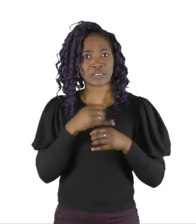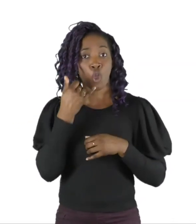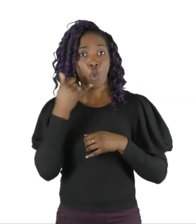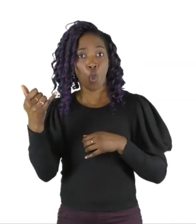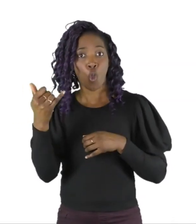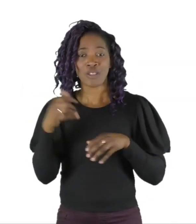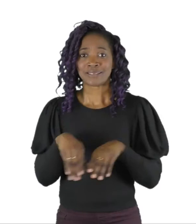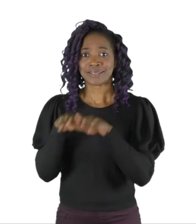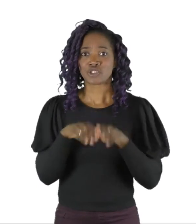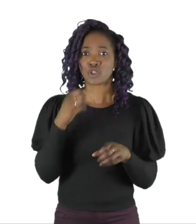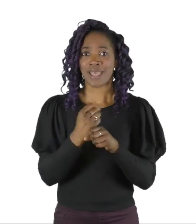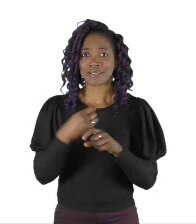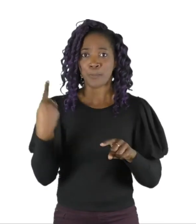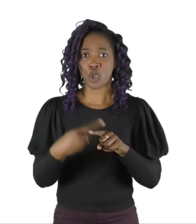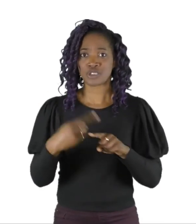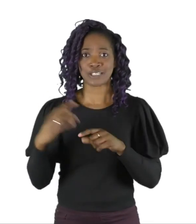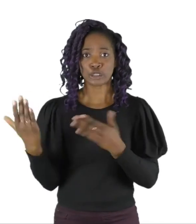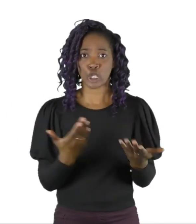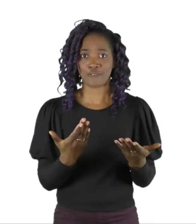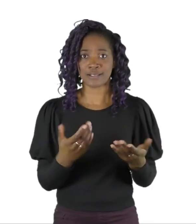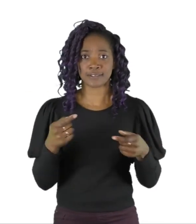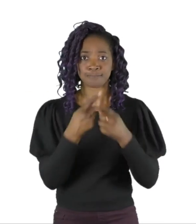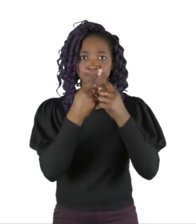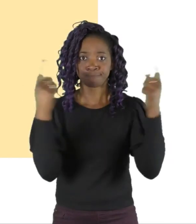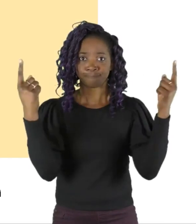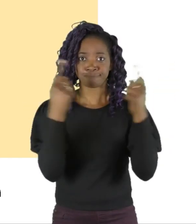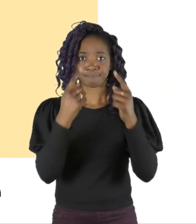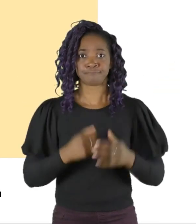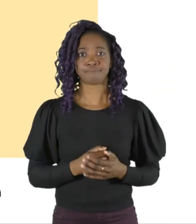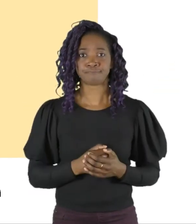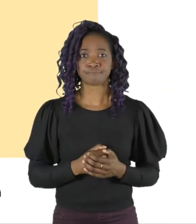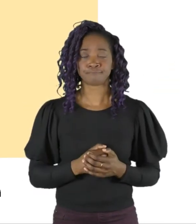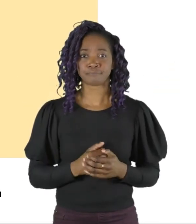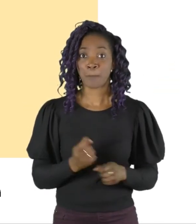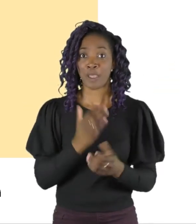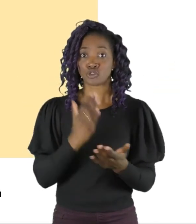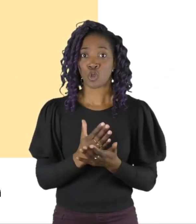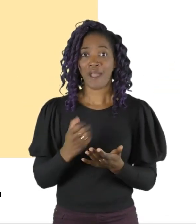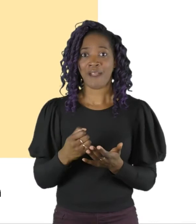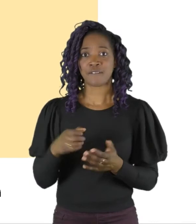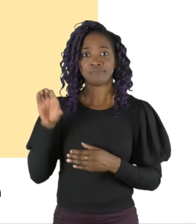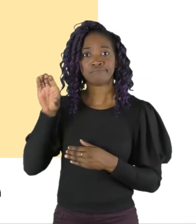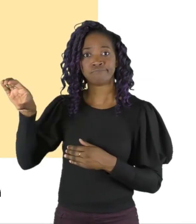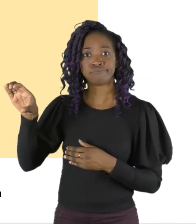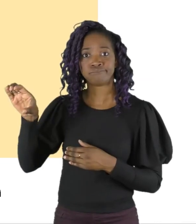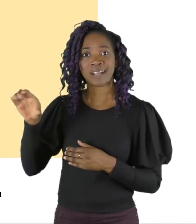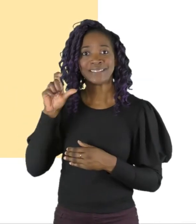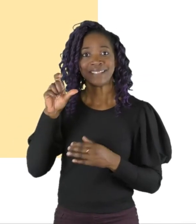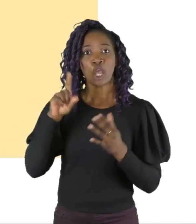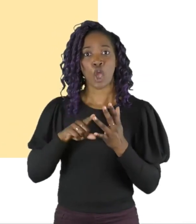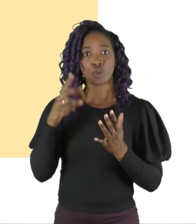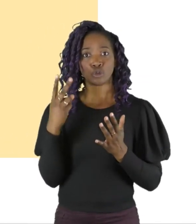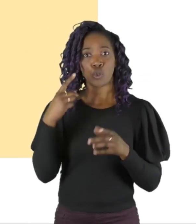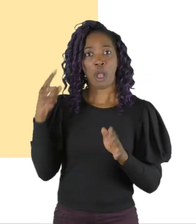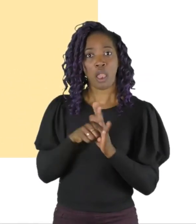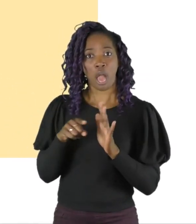Gas Emergency Service free on 0800 111 999. Make sure you fit an audible carbon monoxide alarm